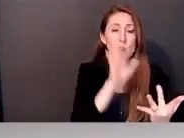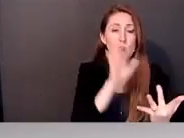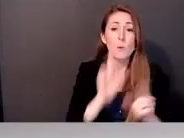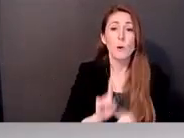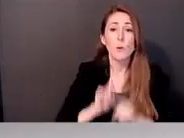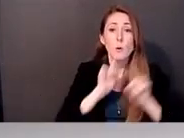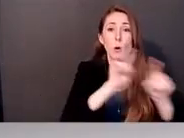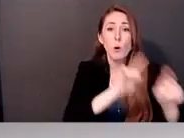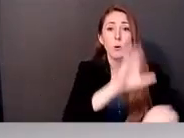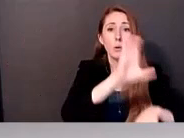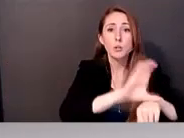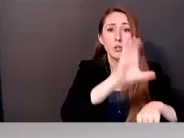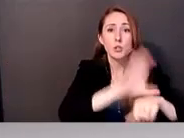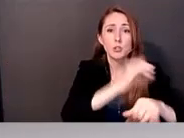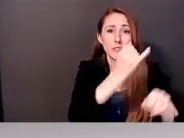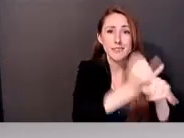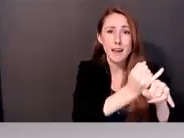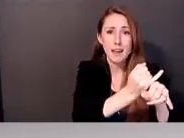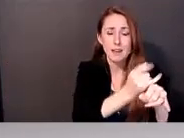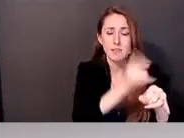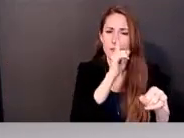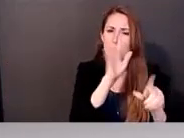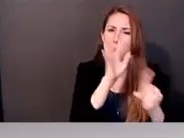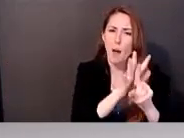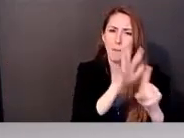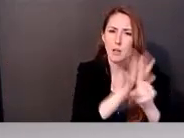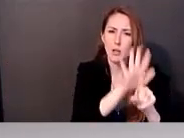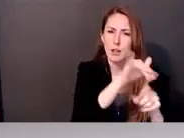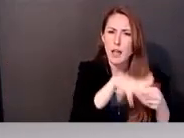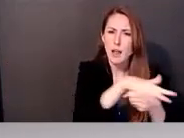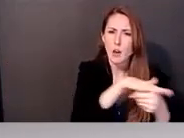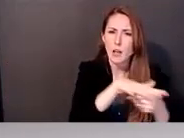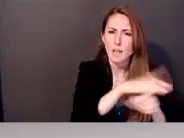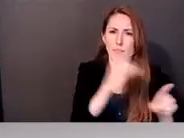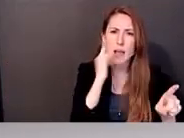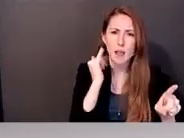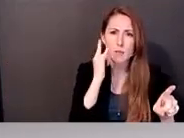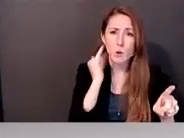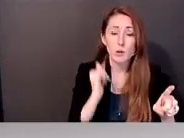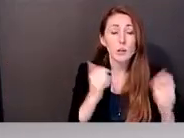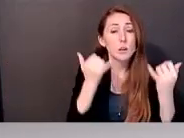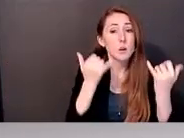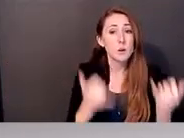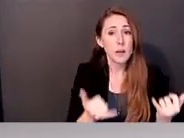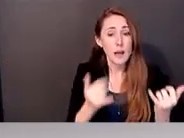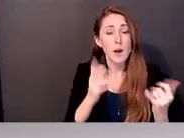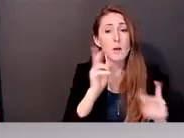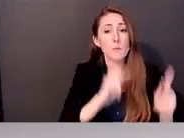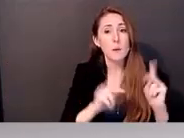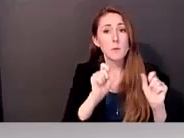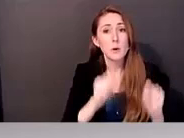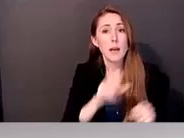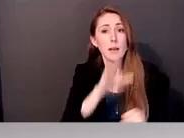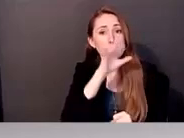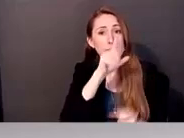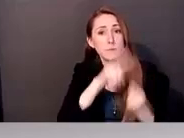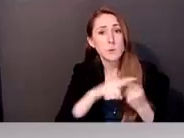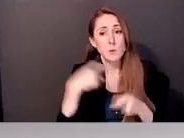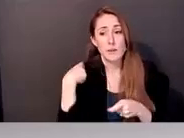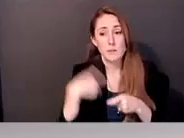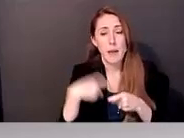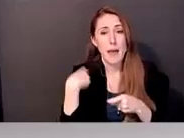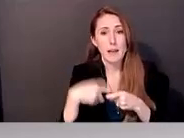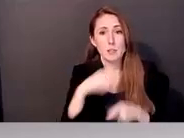in Smith River, California. So not only can people speak to the Spanish speaker, um, about food and,